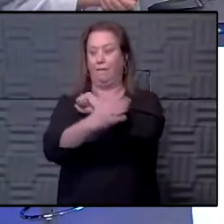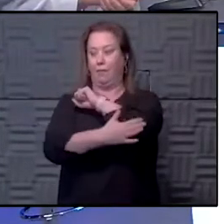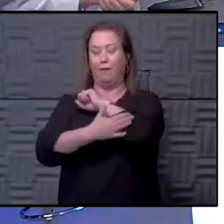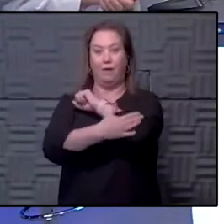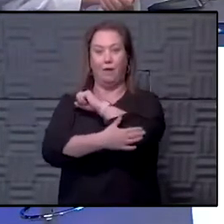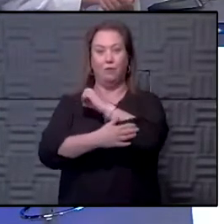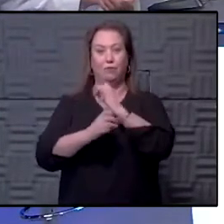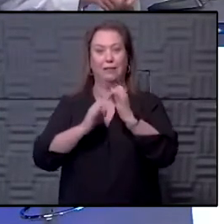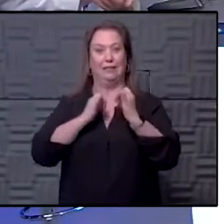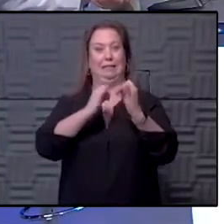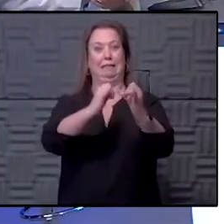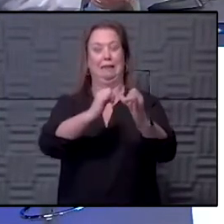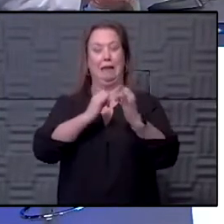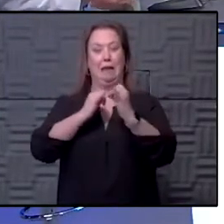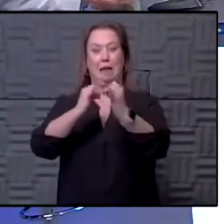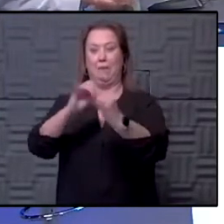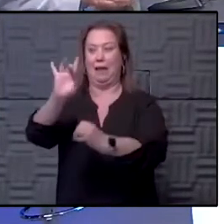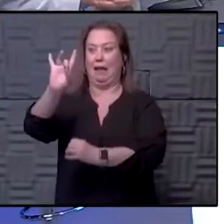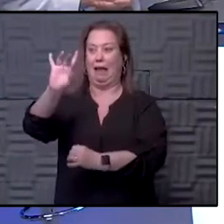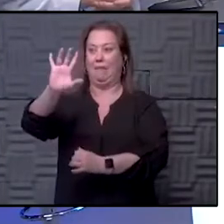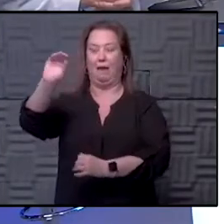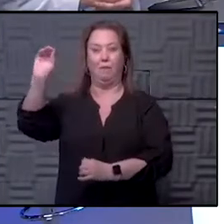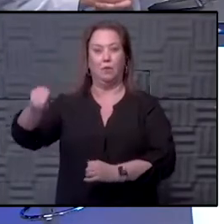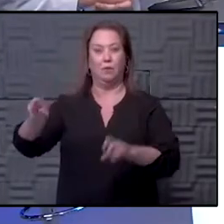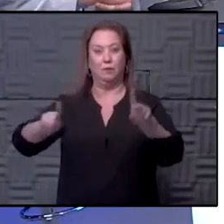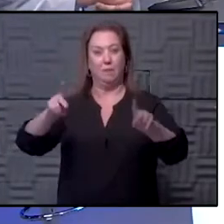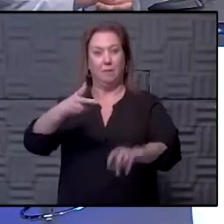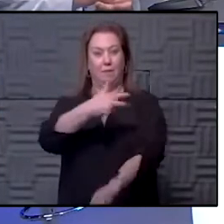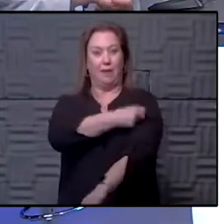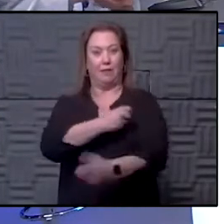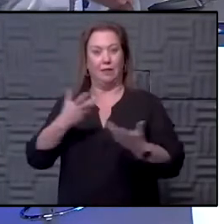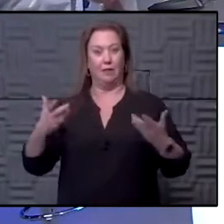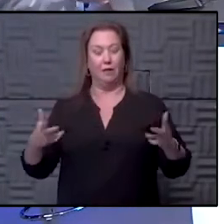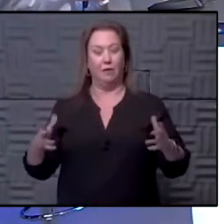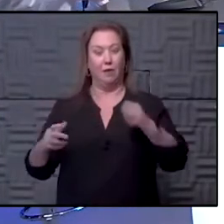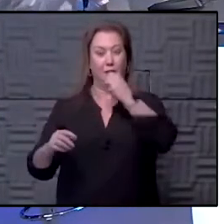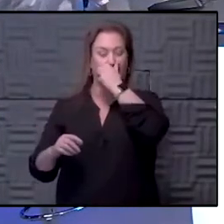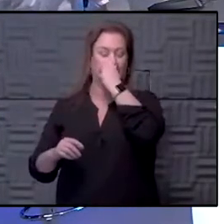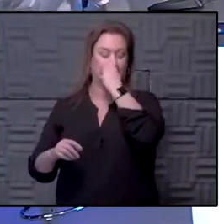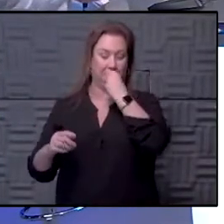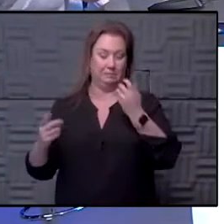achieve 85% of people being vaccinated, you know what?